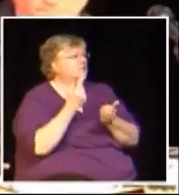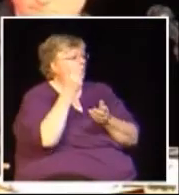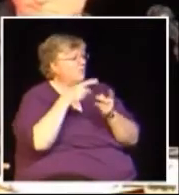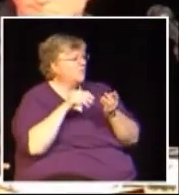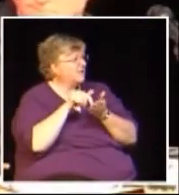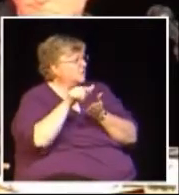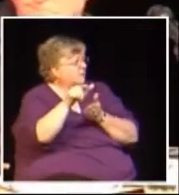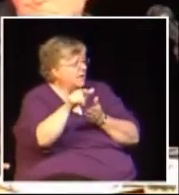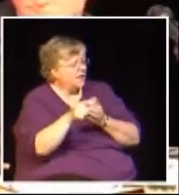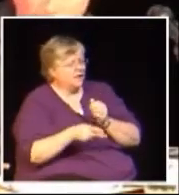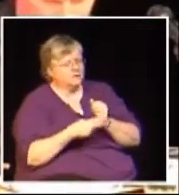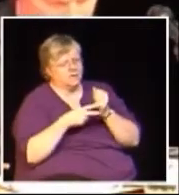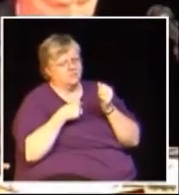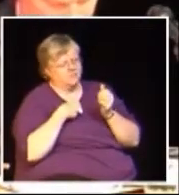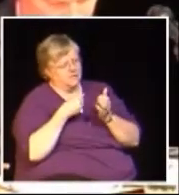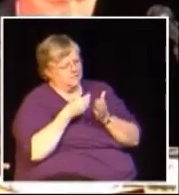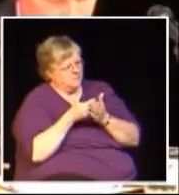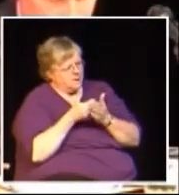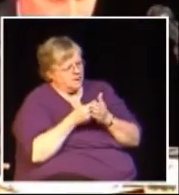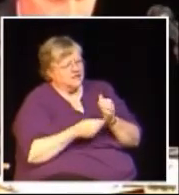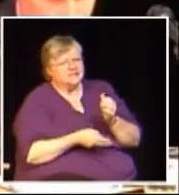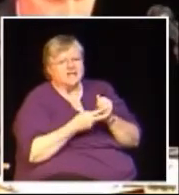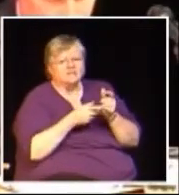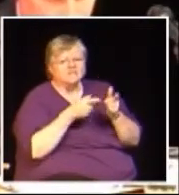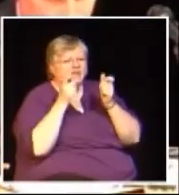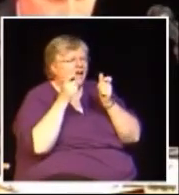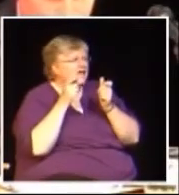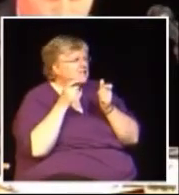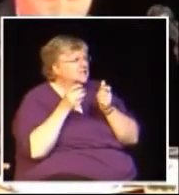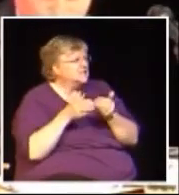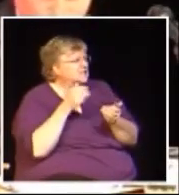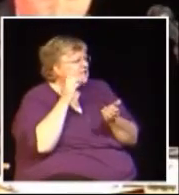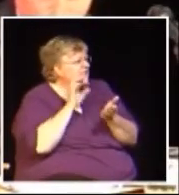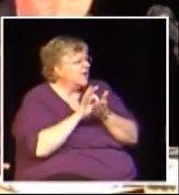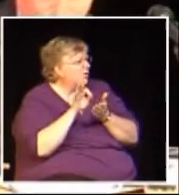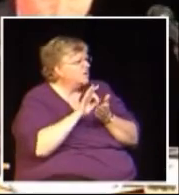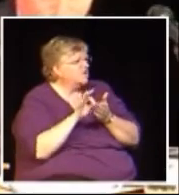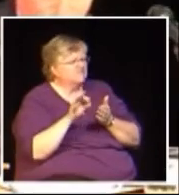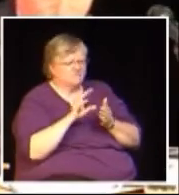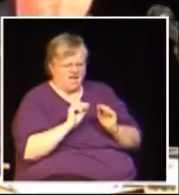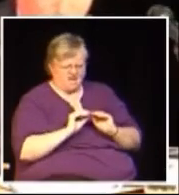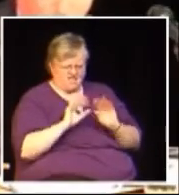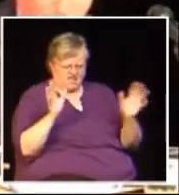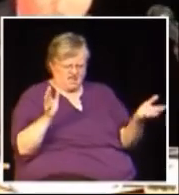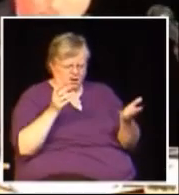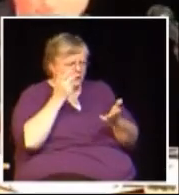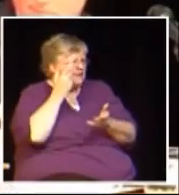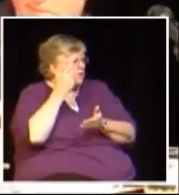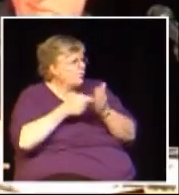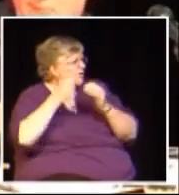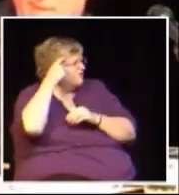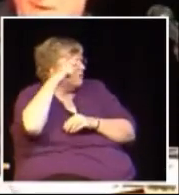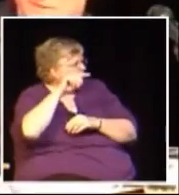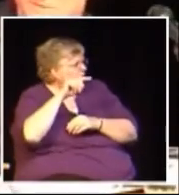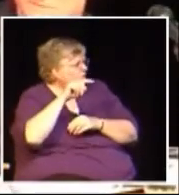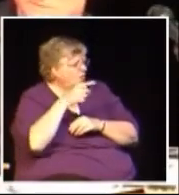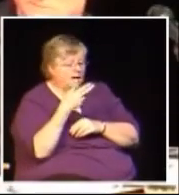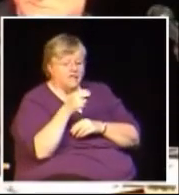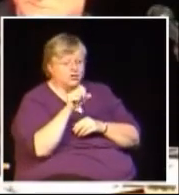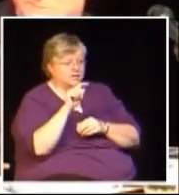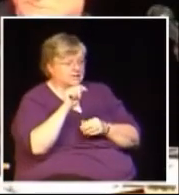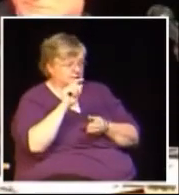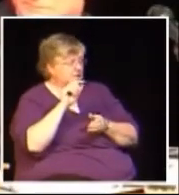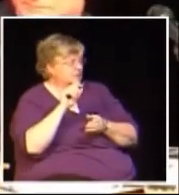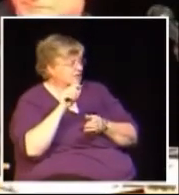system to account for it that saves me money. It's much easier for my accounting. It's quick, easy and it's transparent. The